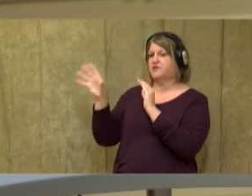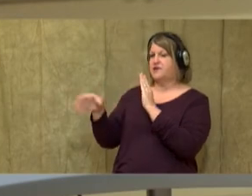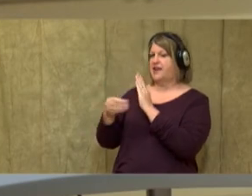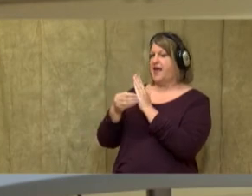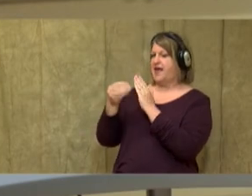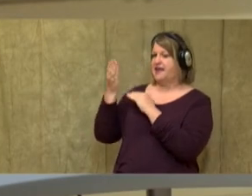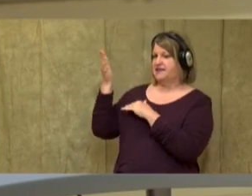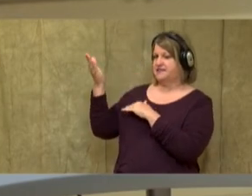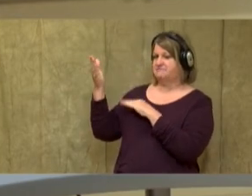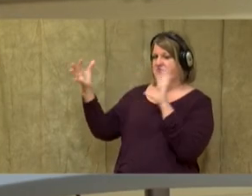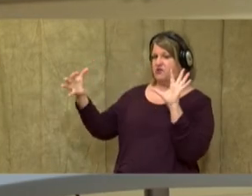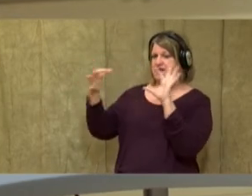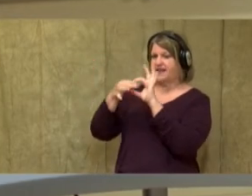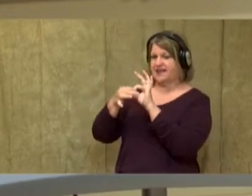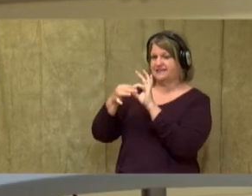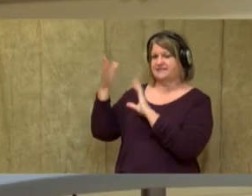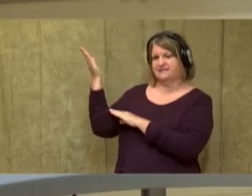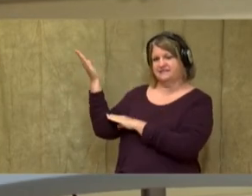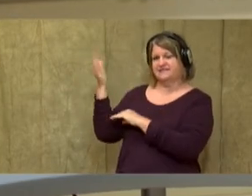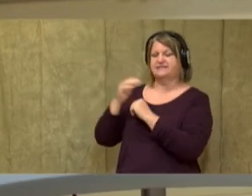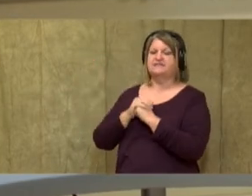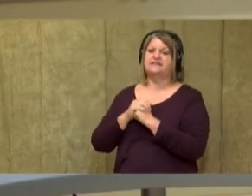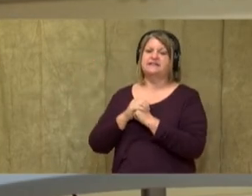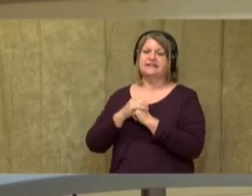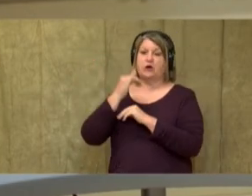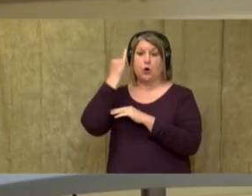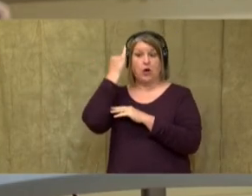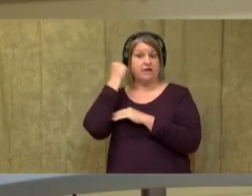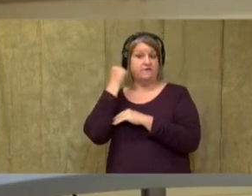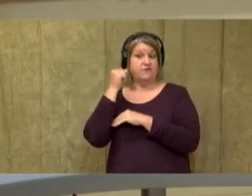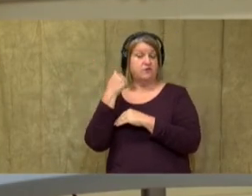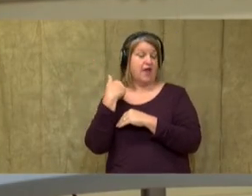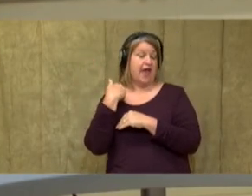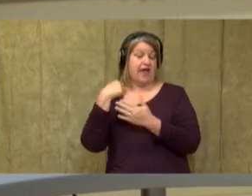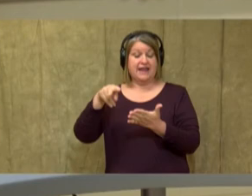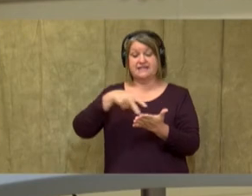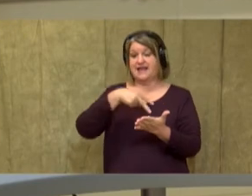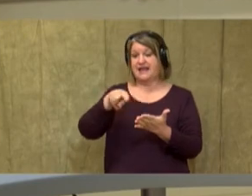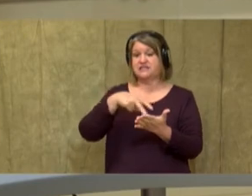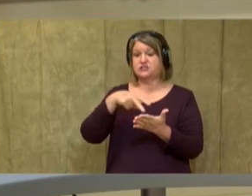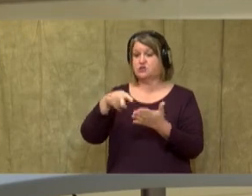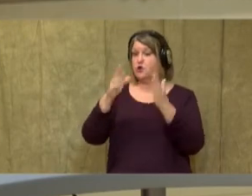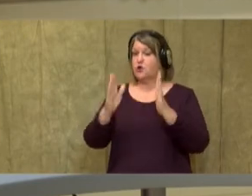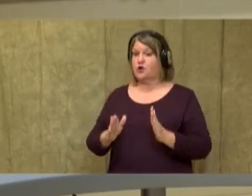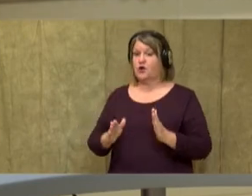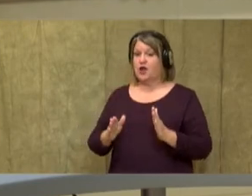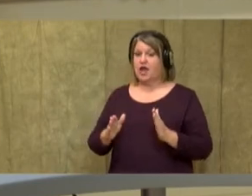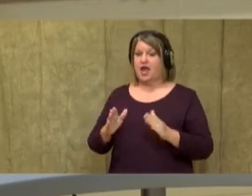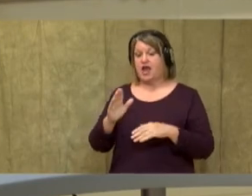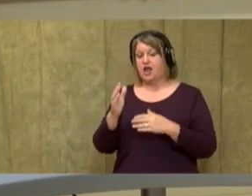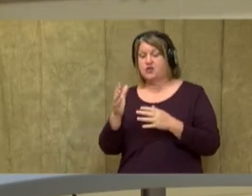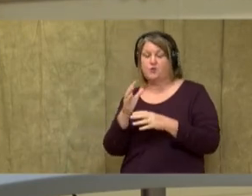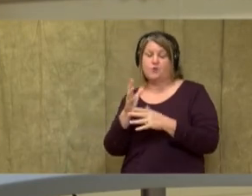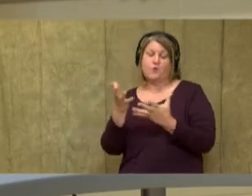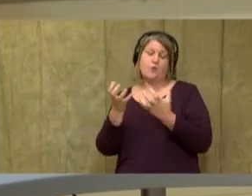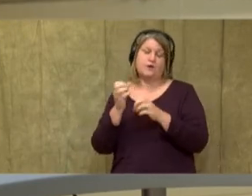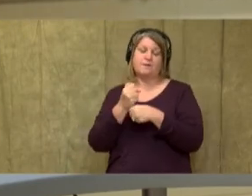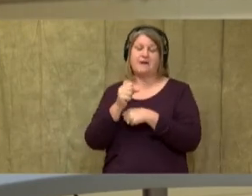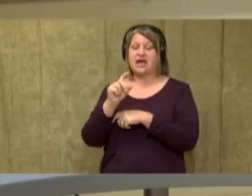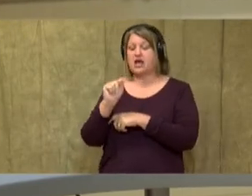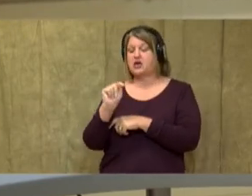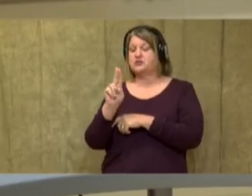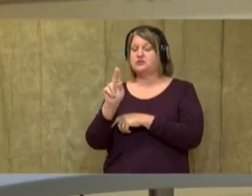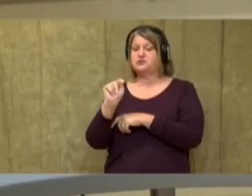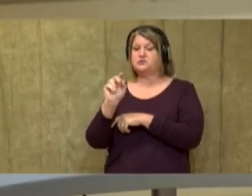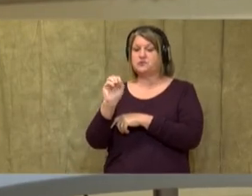sculpture like that. Or if you had a dancer and you wanted to add a little tutu to it, you could take a little piece